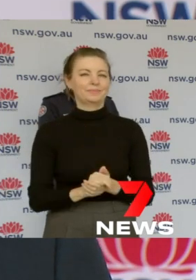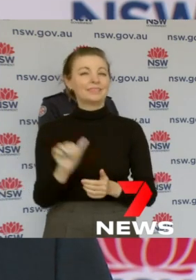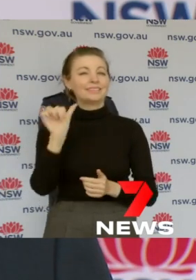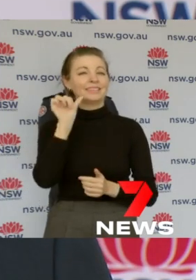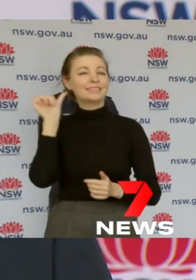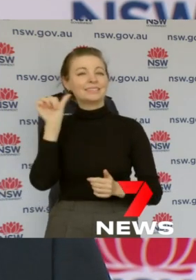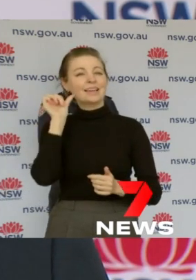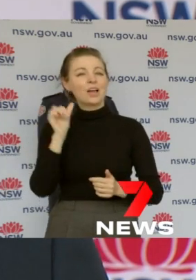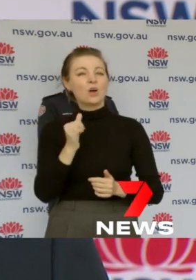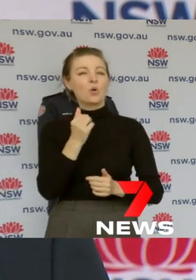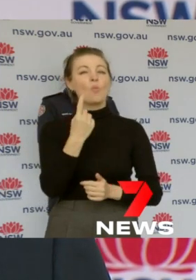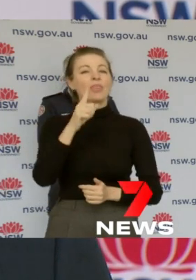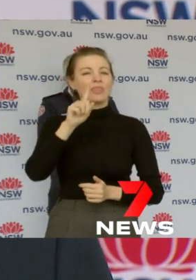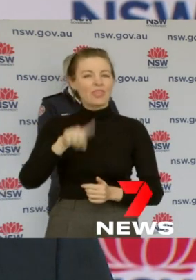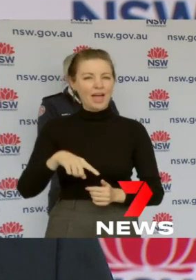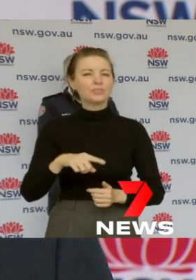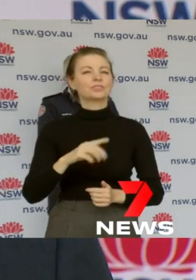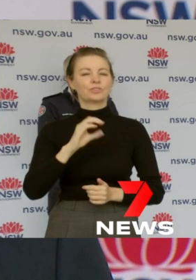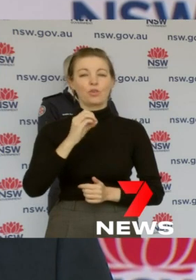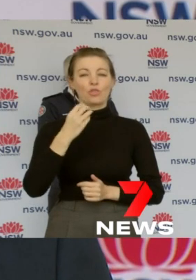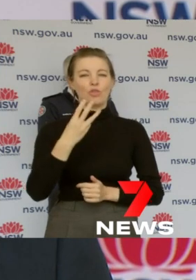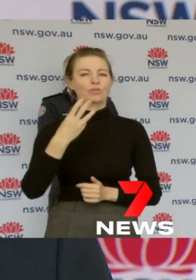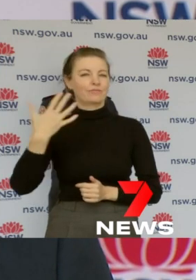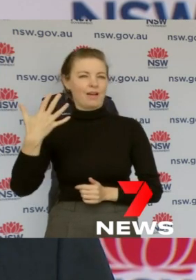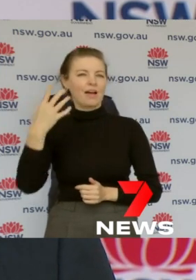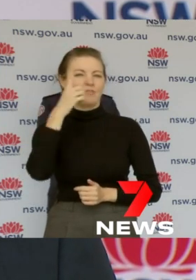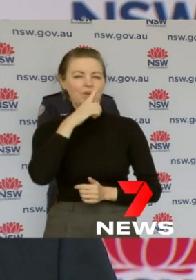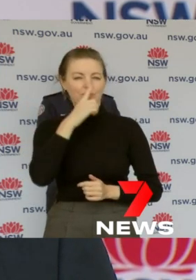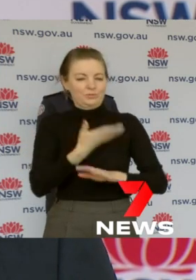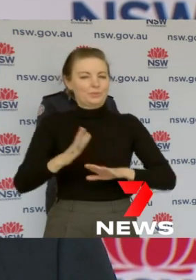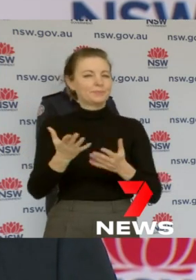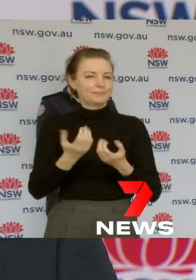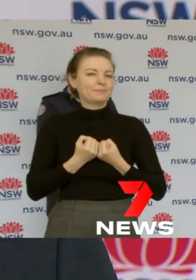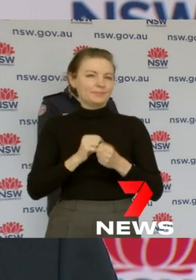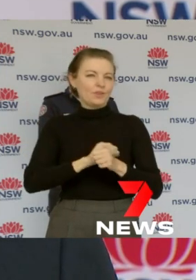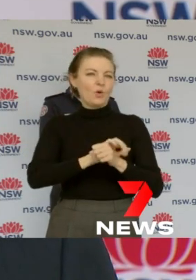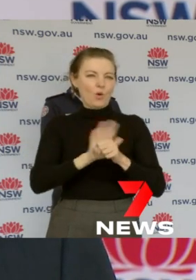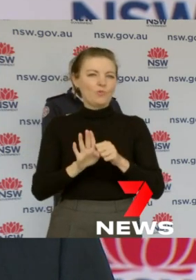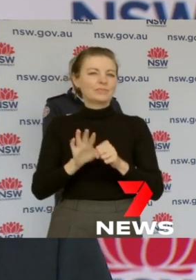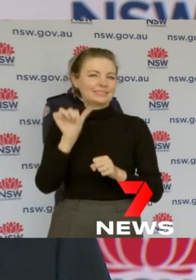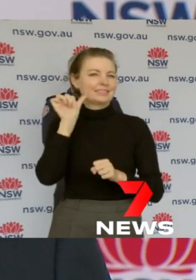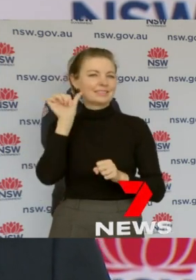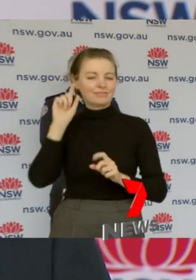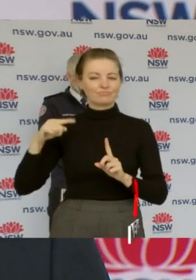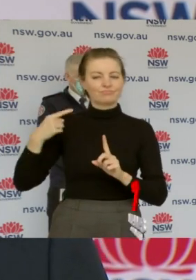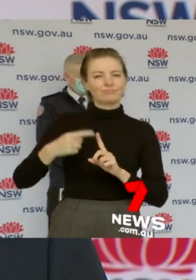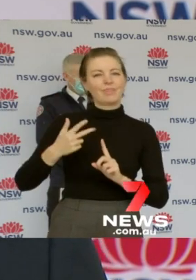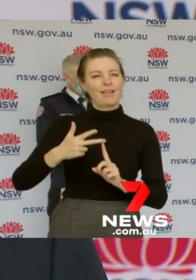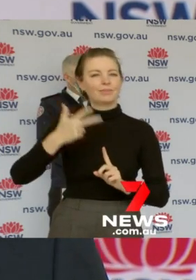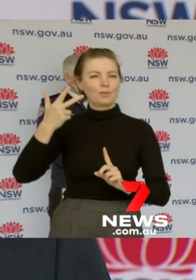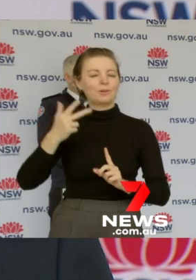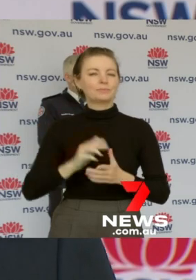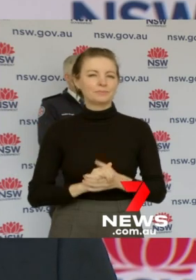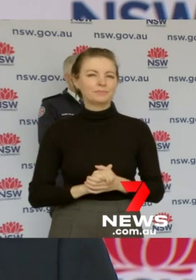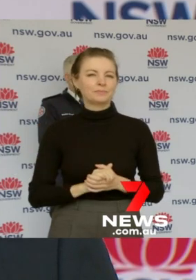locally acquired cases of COVID in the period up to 8pm last night. There was also